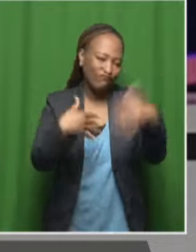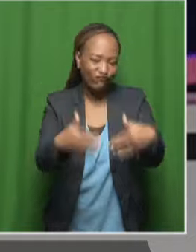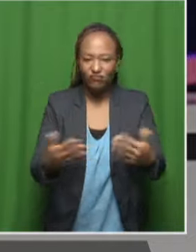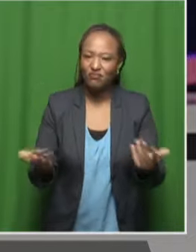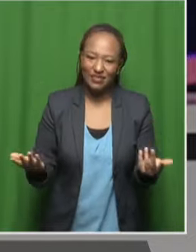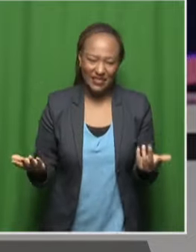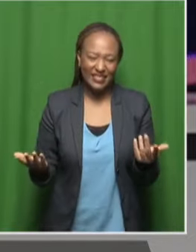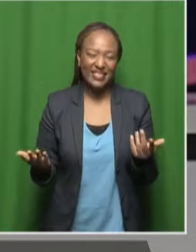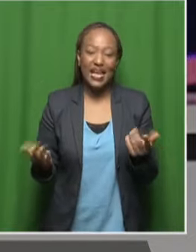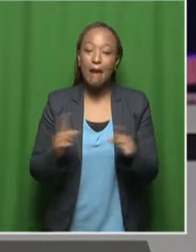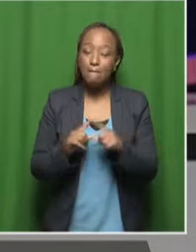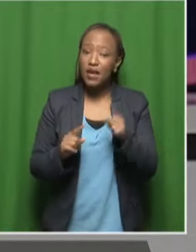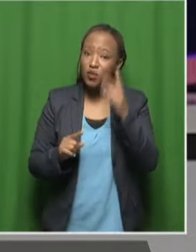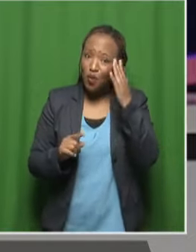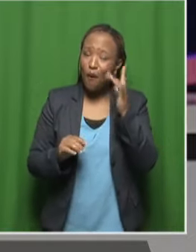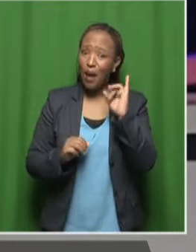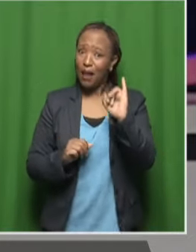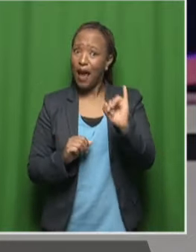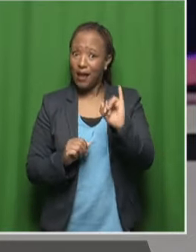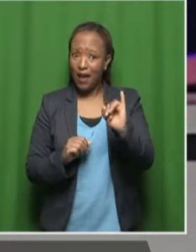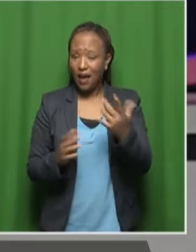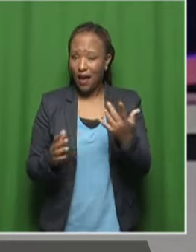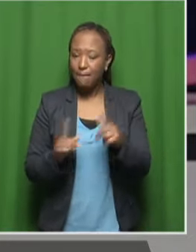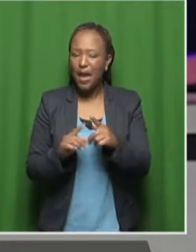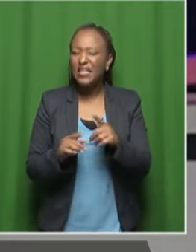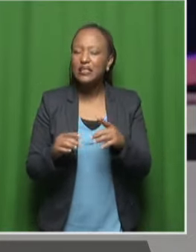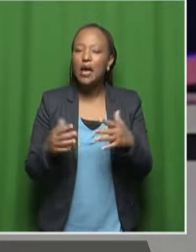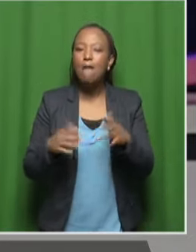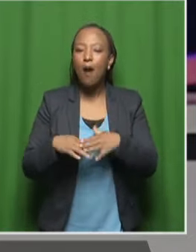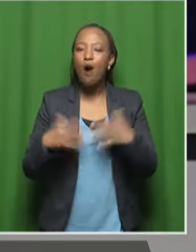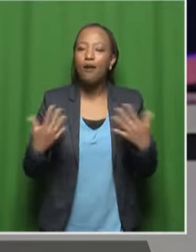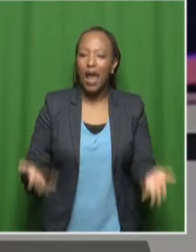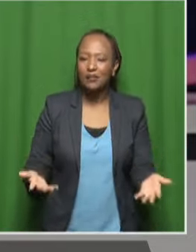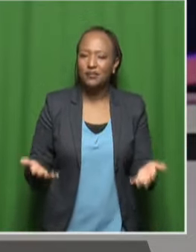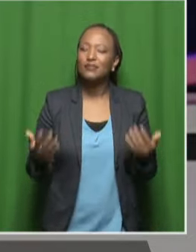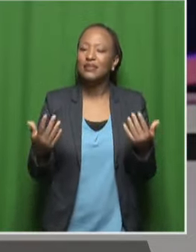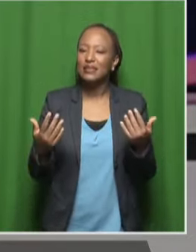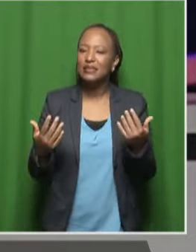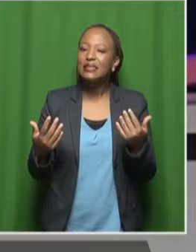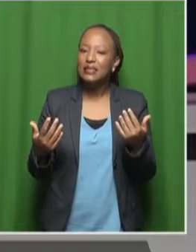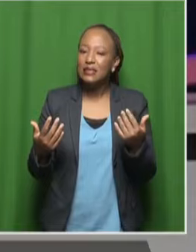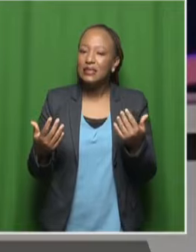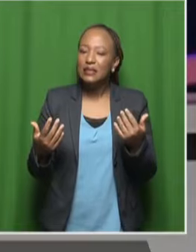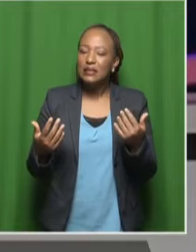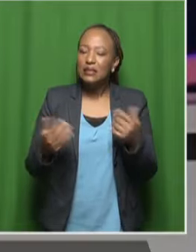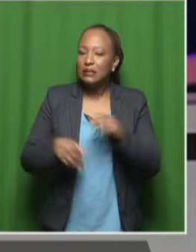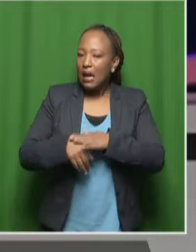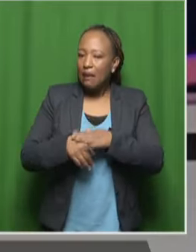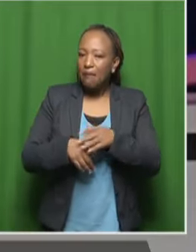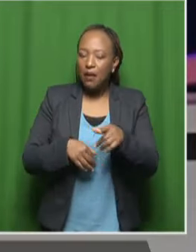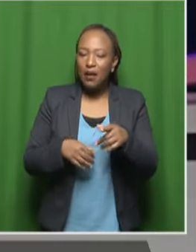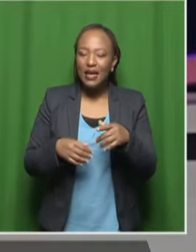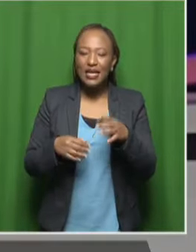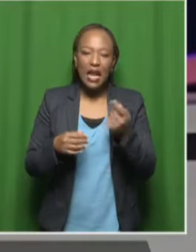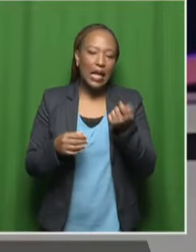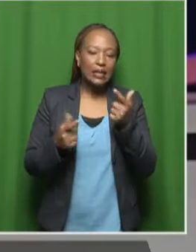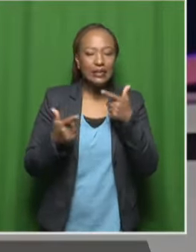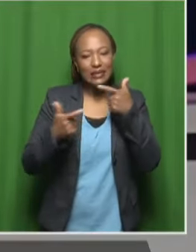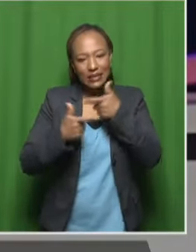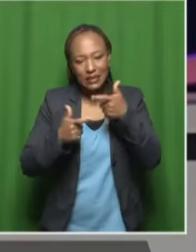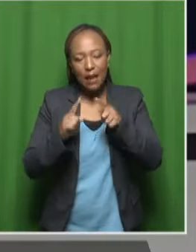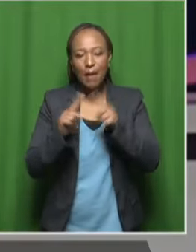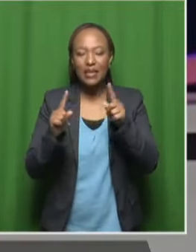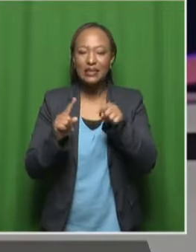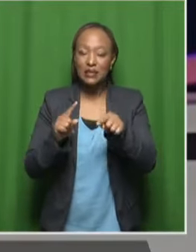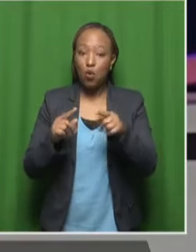Even though it's a terrible thing. So it just, it makes it easier to deal with as well when you can take a moment and like maybe giggle about something that is